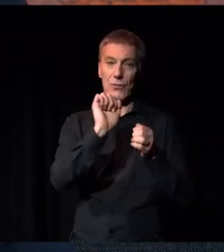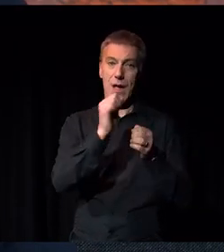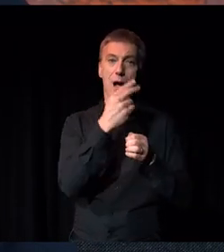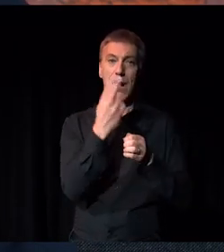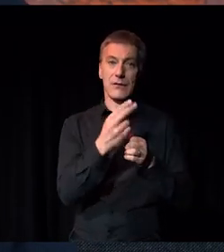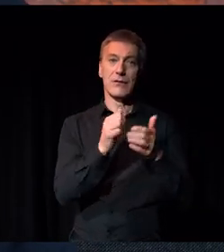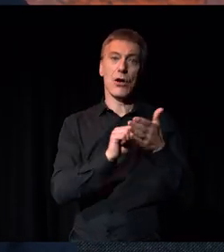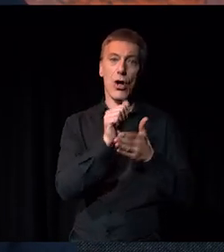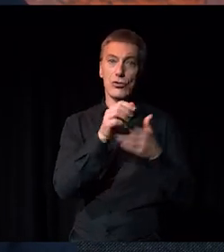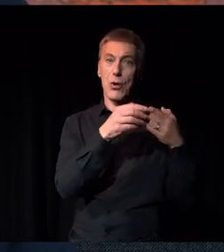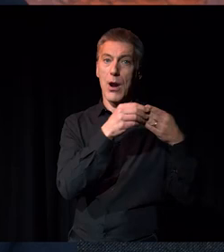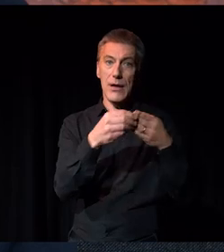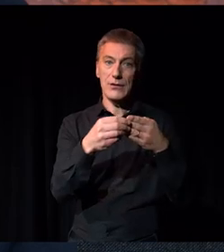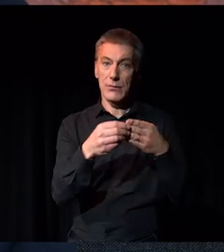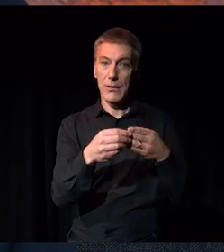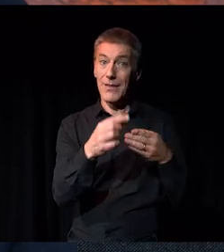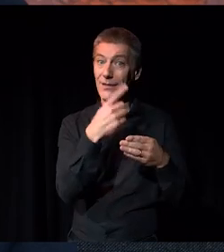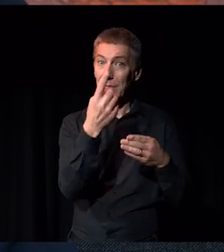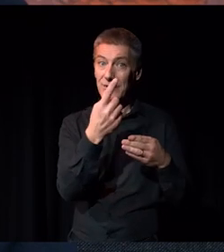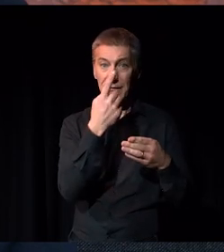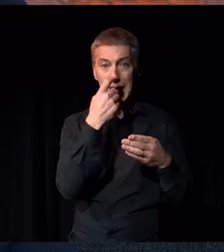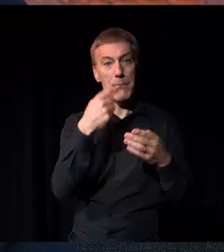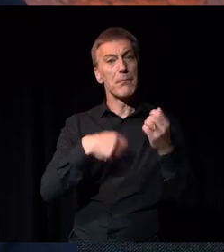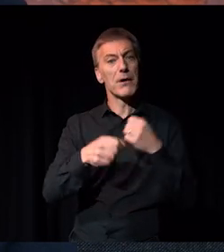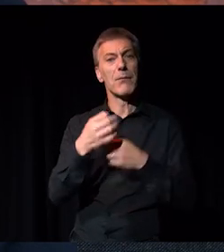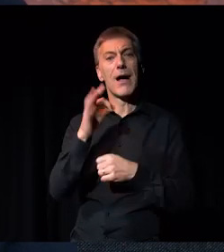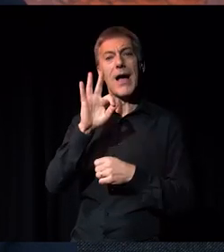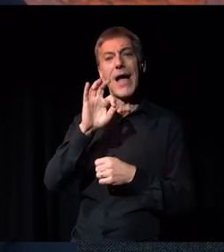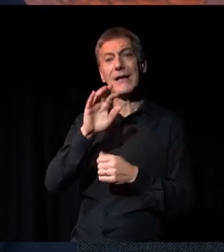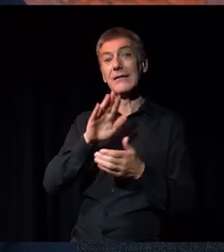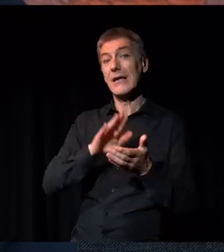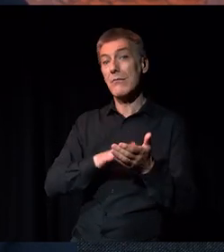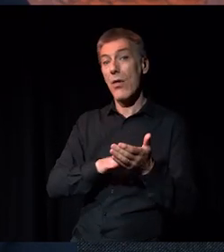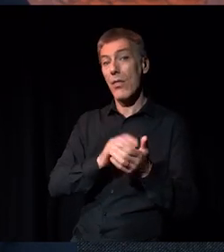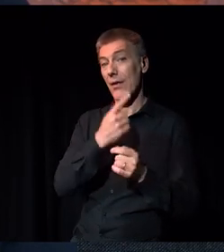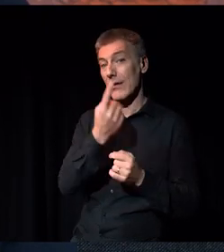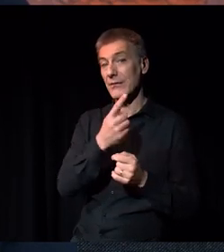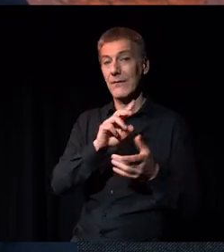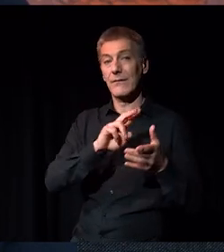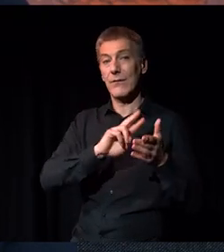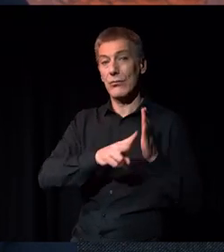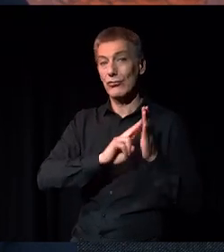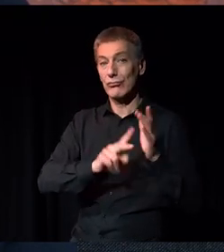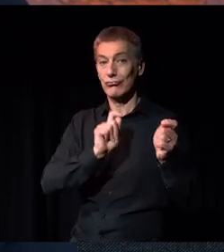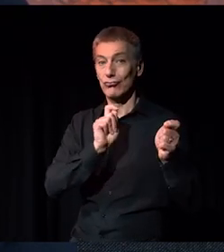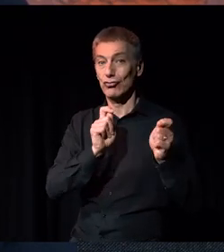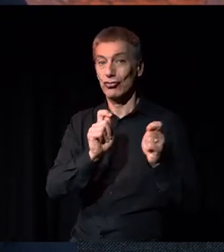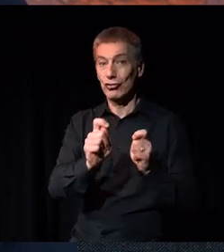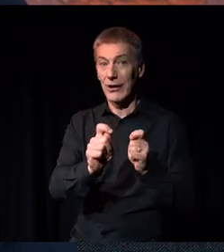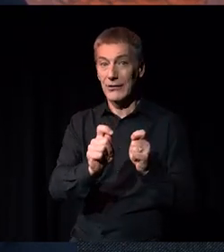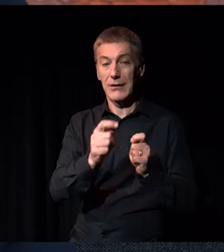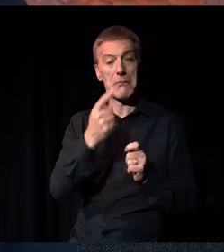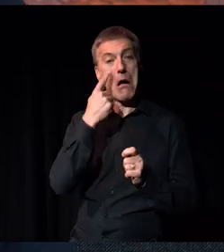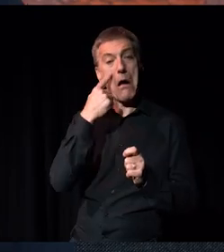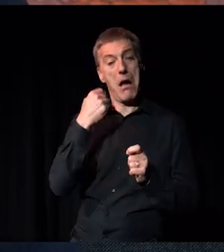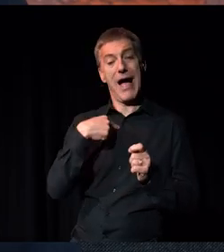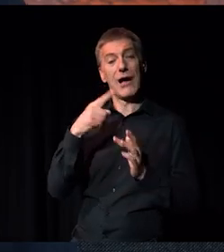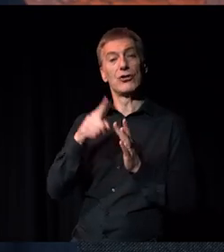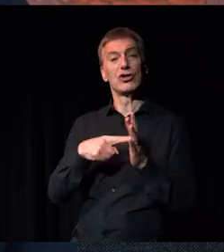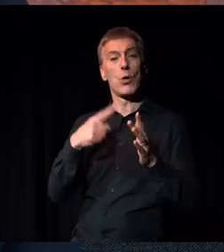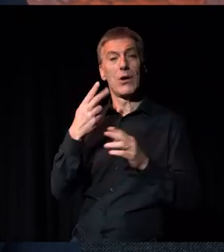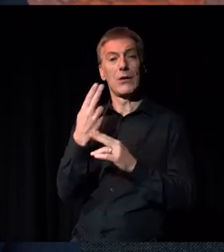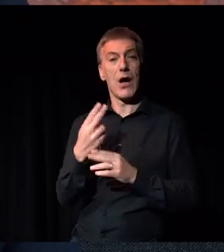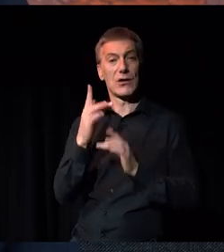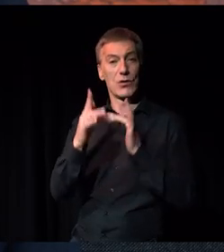and also to take part in an 18 month organisational change programme. Go to the Jerwood Arts website and it's open